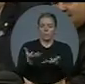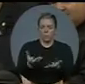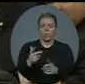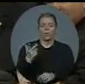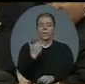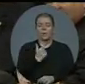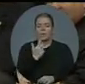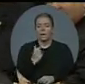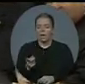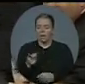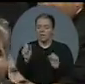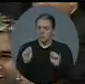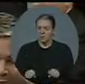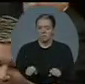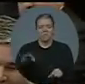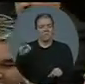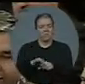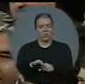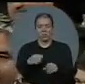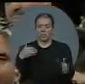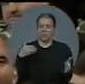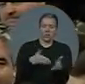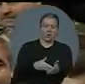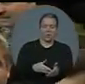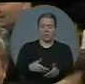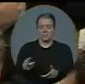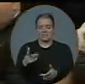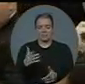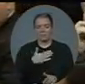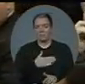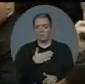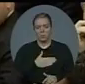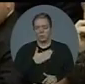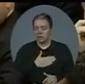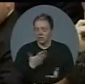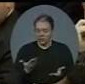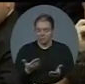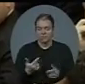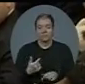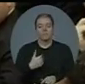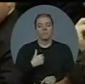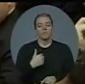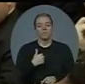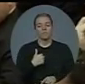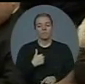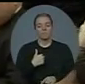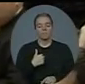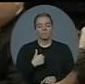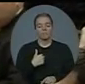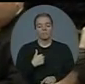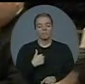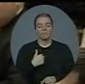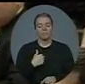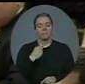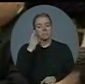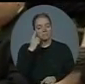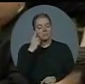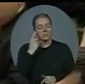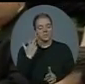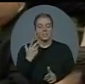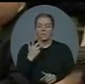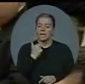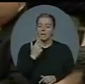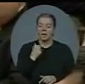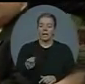don't like it. We're waiting to see them do that, but I suspect that they'll implement his strategy of seeking only power and not bothering to stand up regardless of the